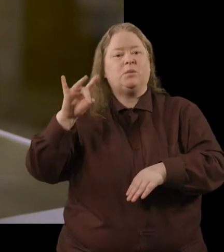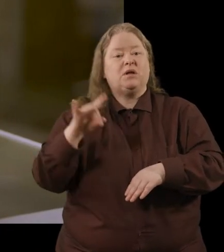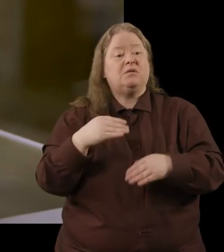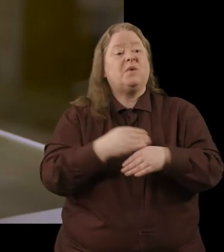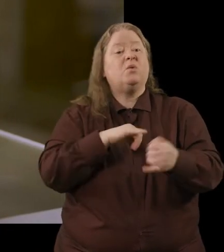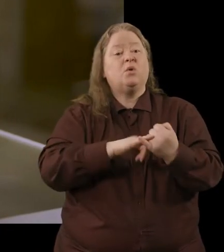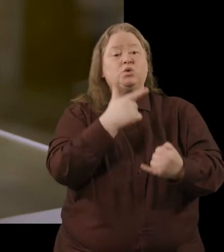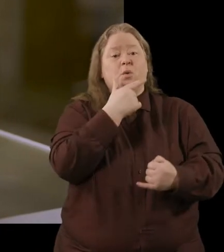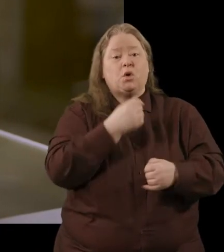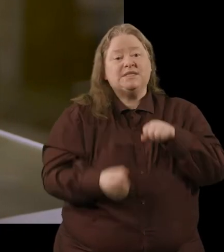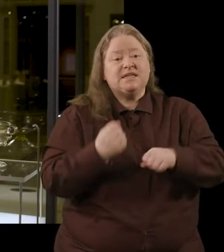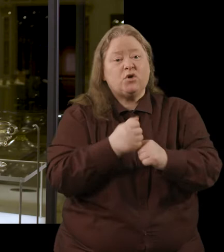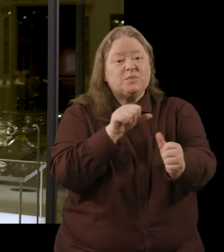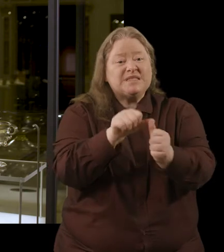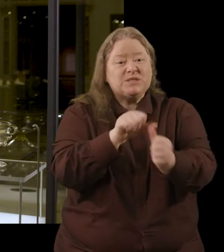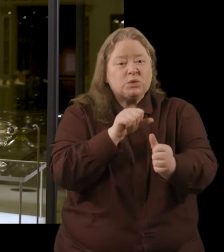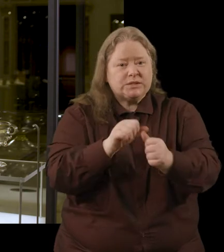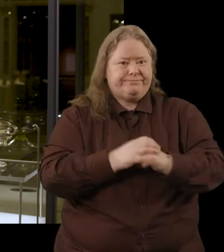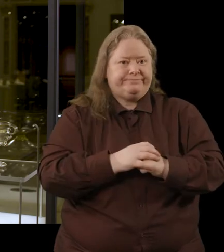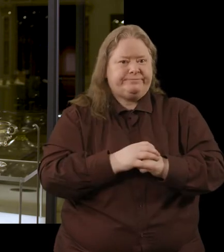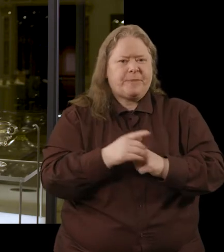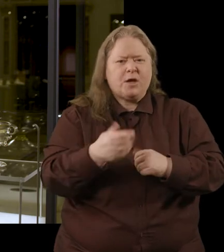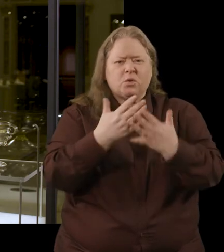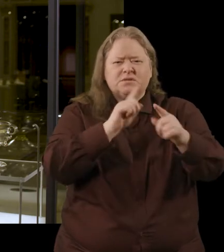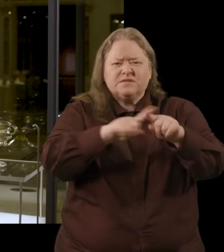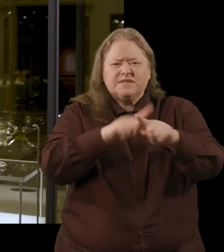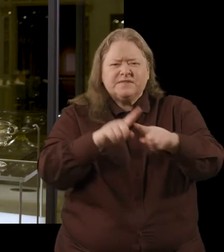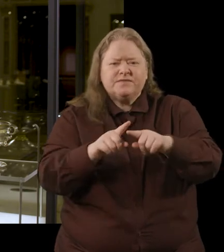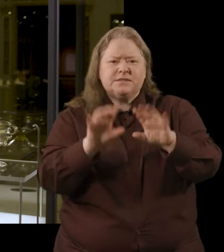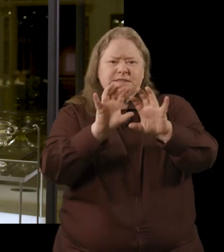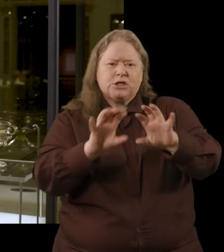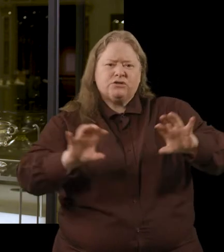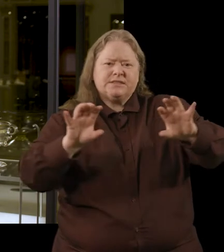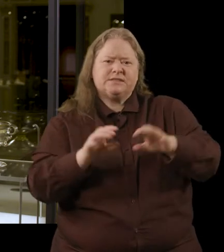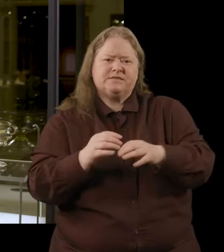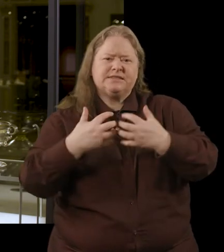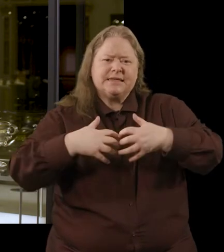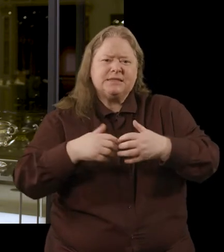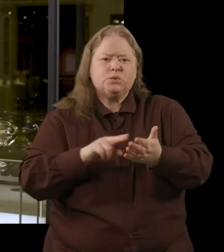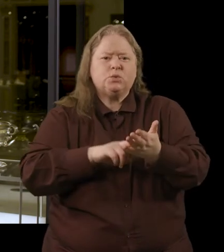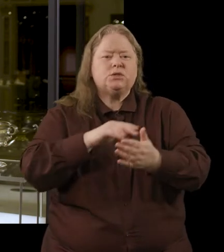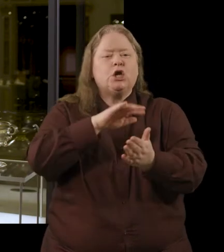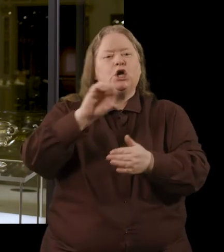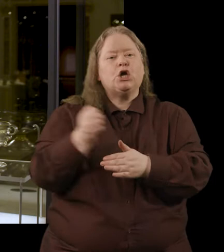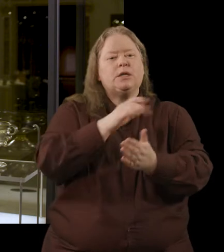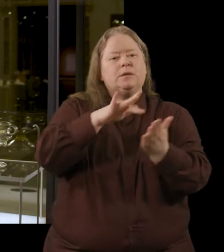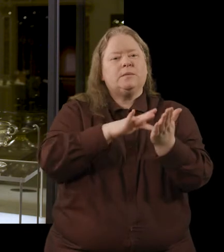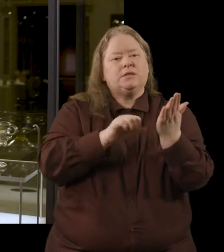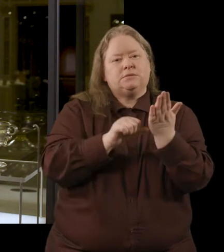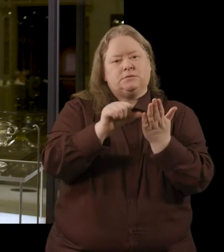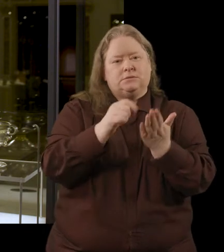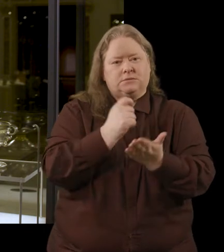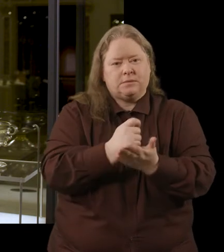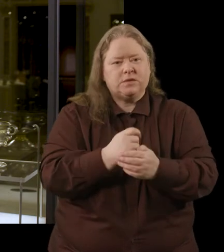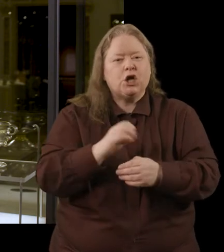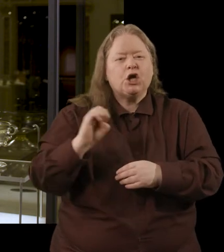digging for potatoes. It shows a whole range of decorative techniques that were used in early medieval period,